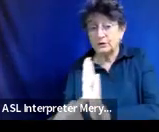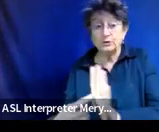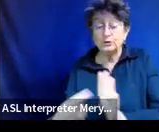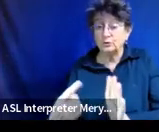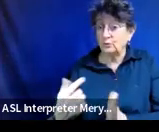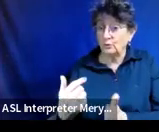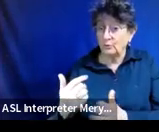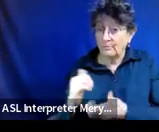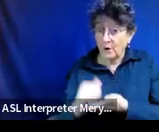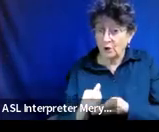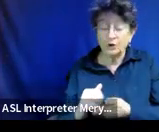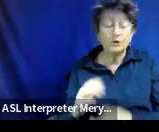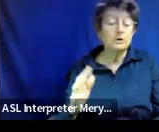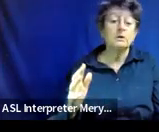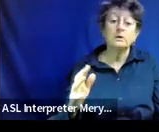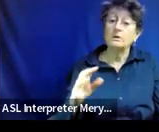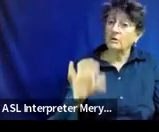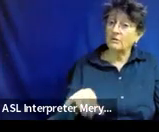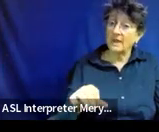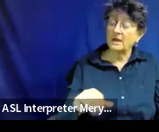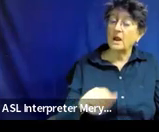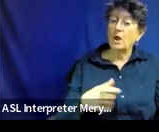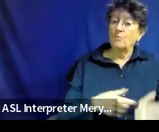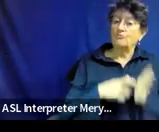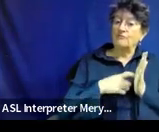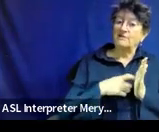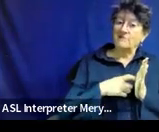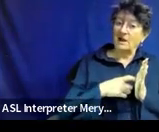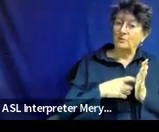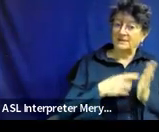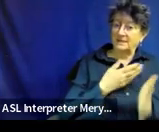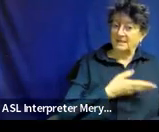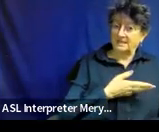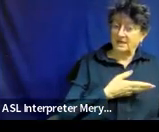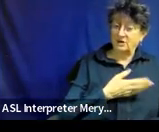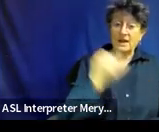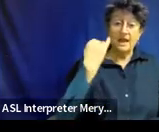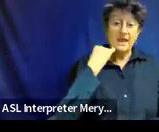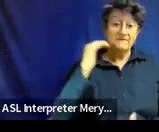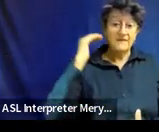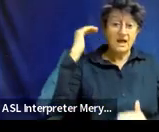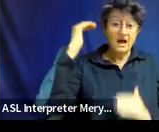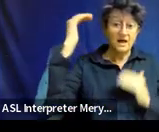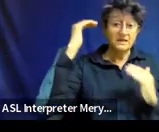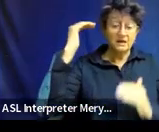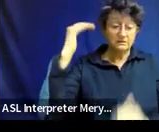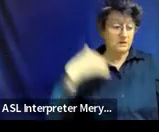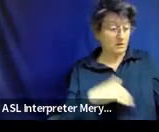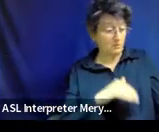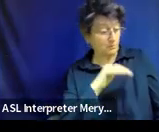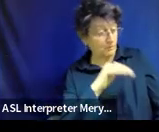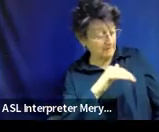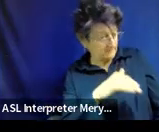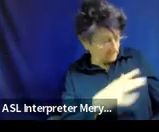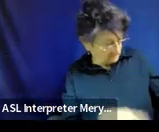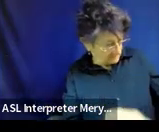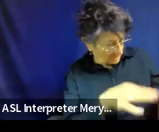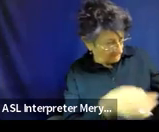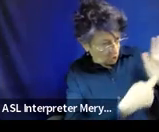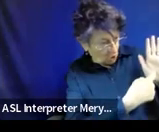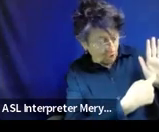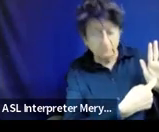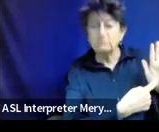So this is another one where the prerequisite is here. So when prompted by an adult, she can do it. She can pick up the help card, reach and release in 100% of